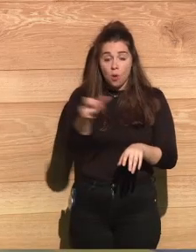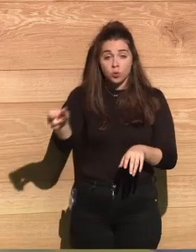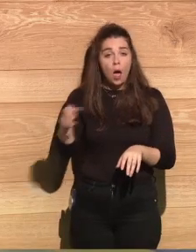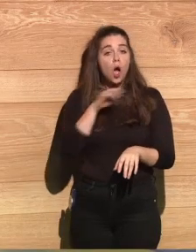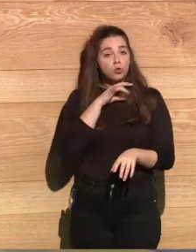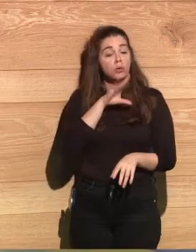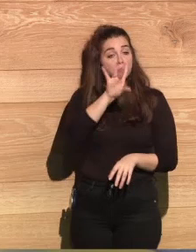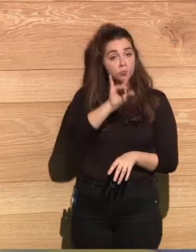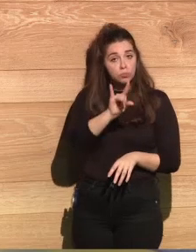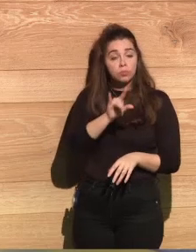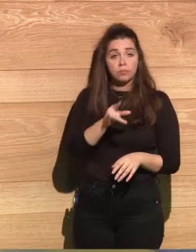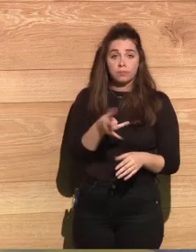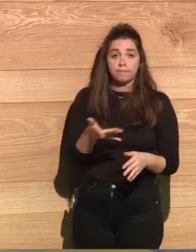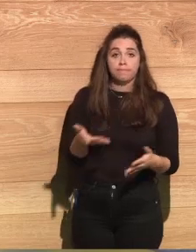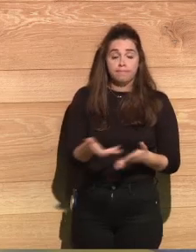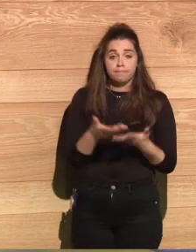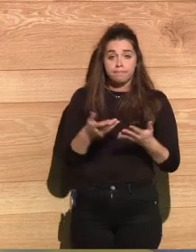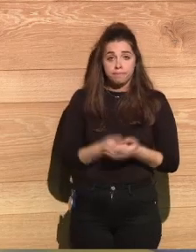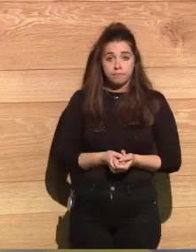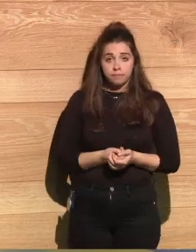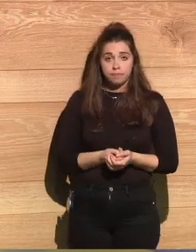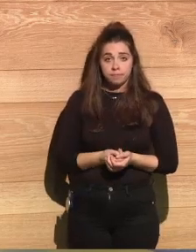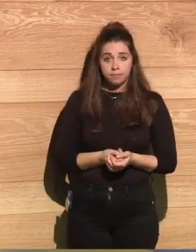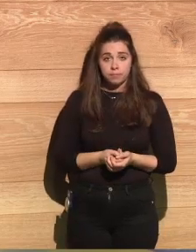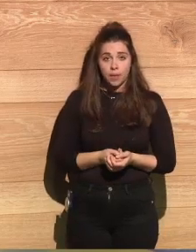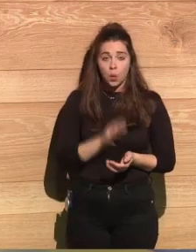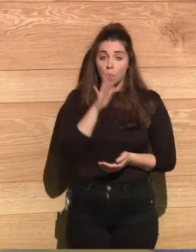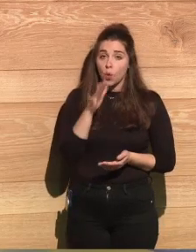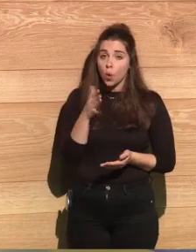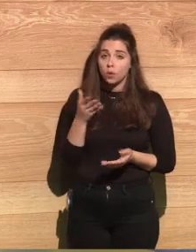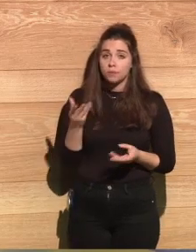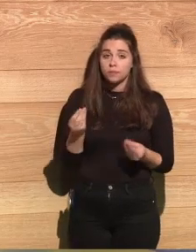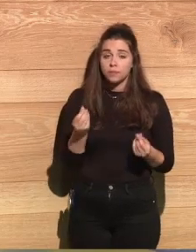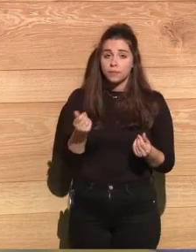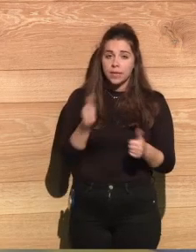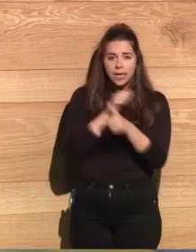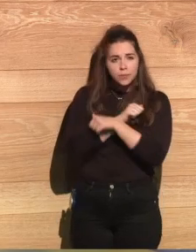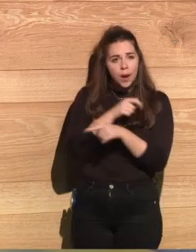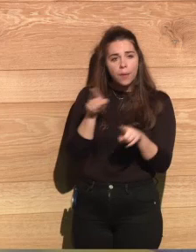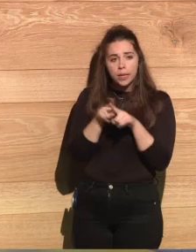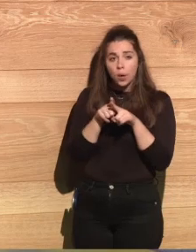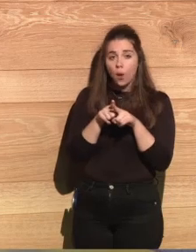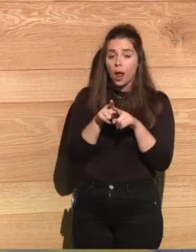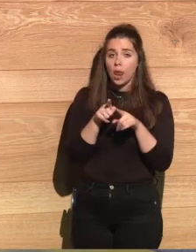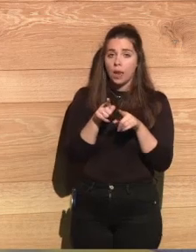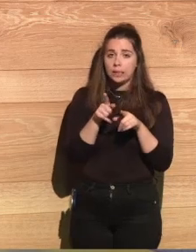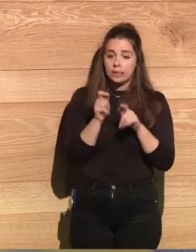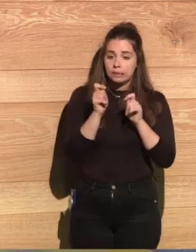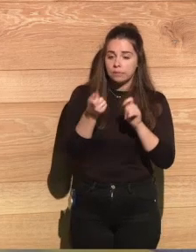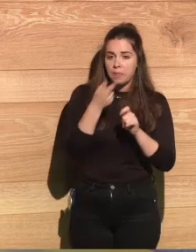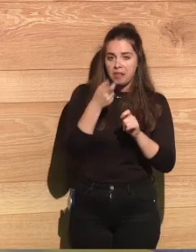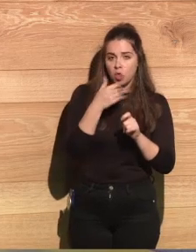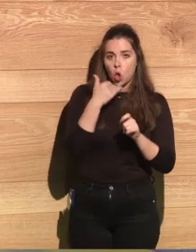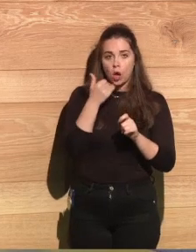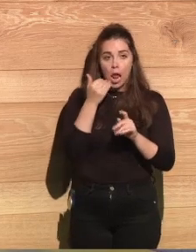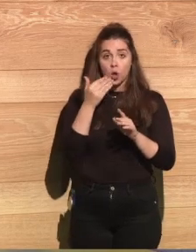longing for medication. No medication available. So